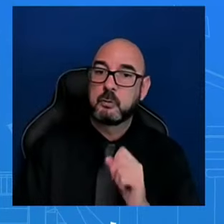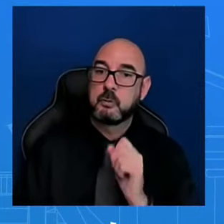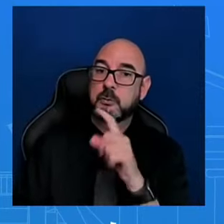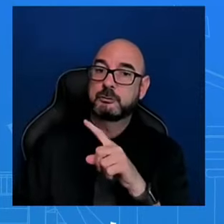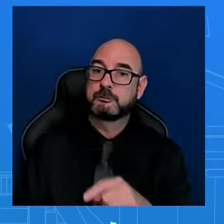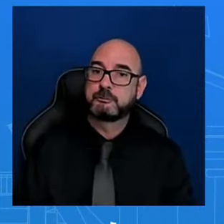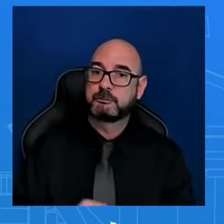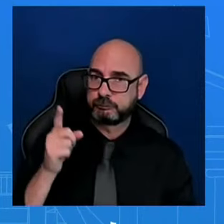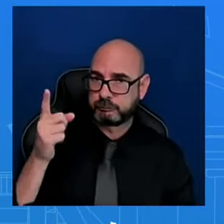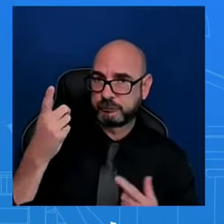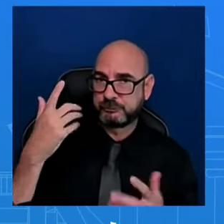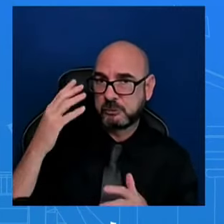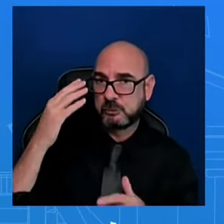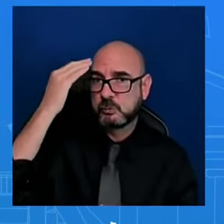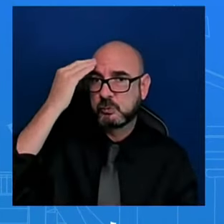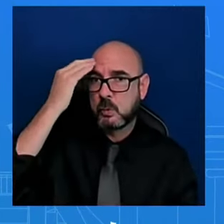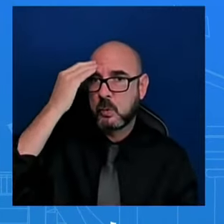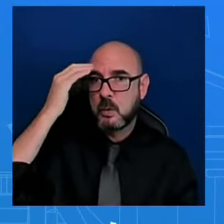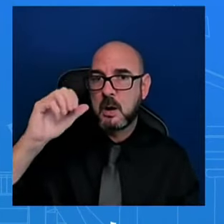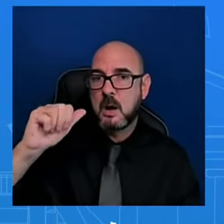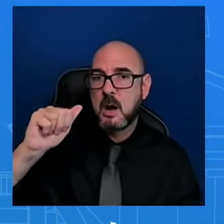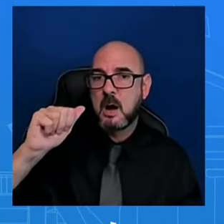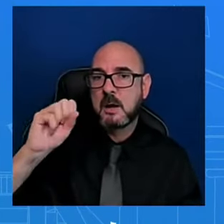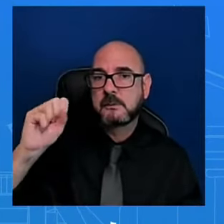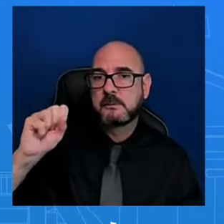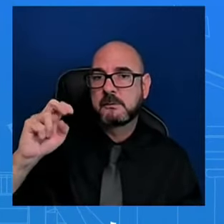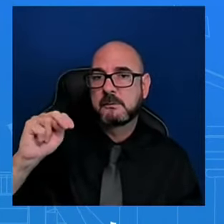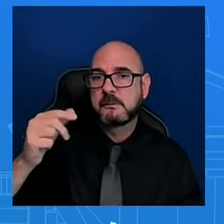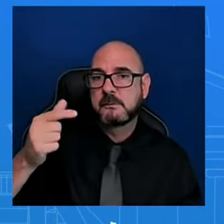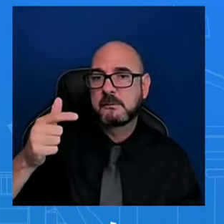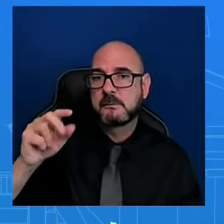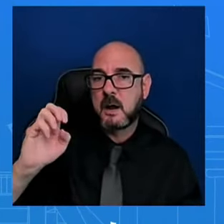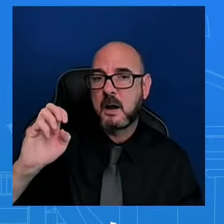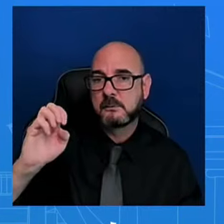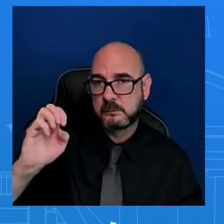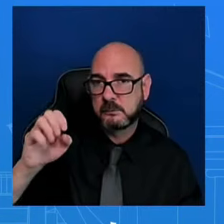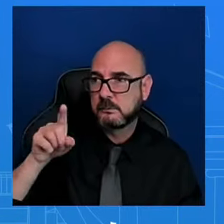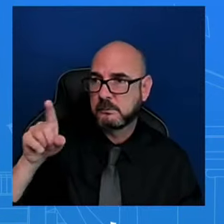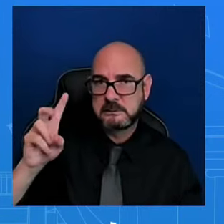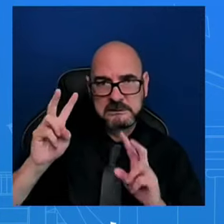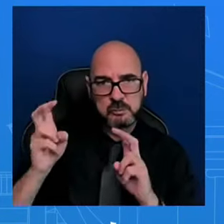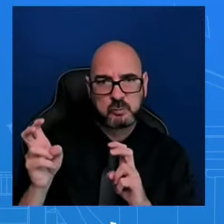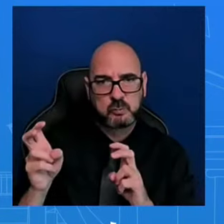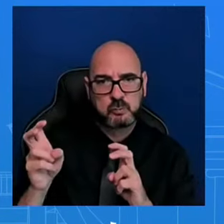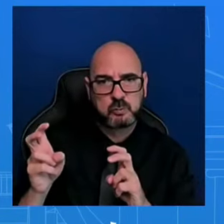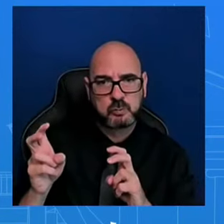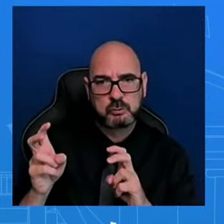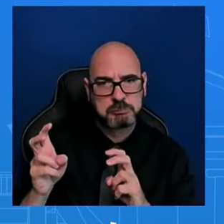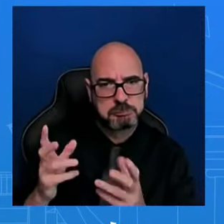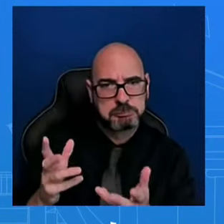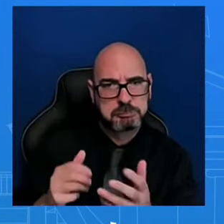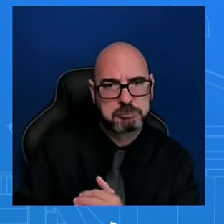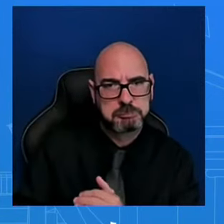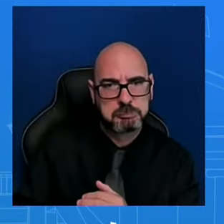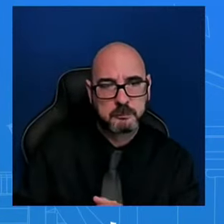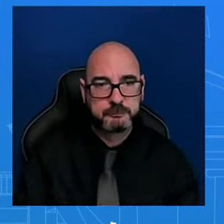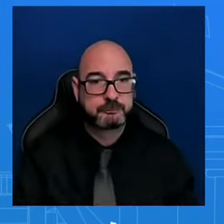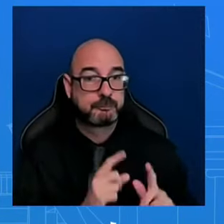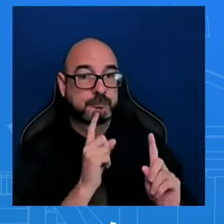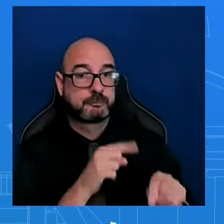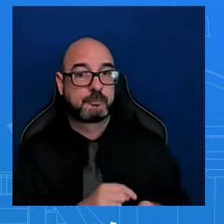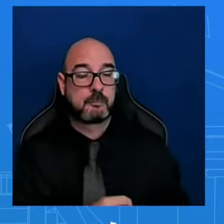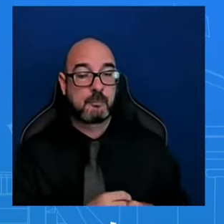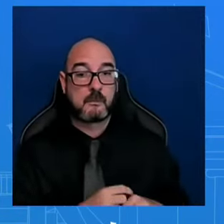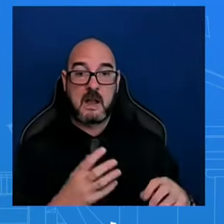I don't have much more to share besides what I just laid out here. So I'll just leave it as what I just stated to You're in prison five